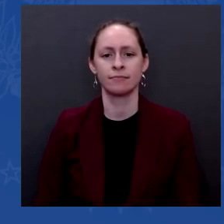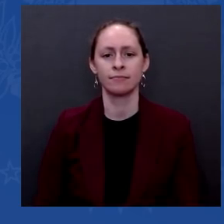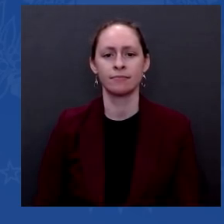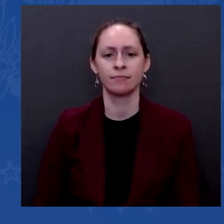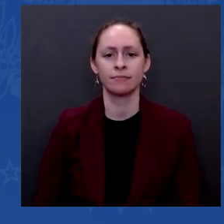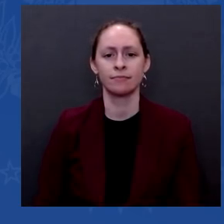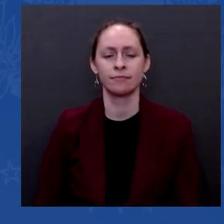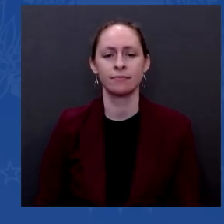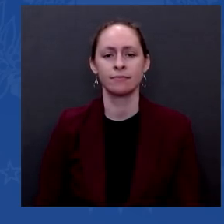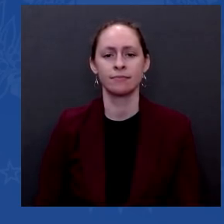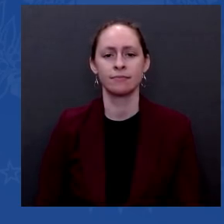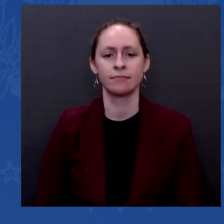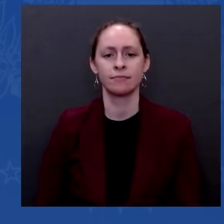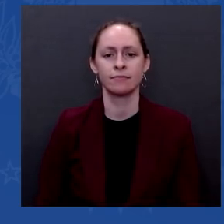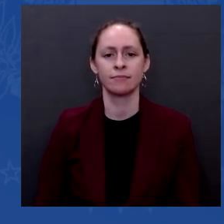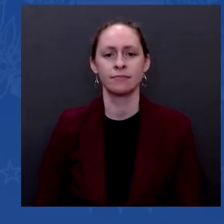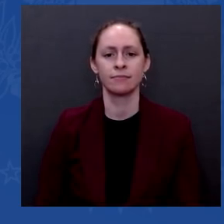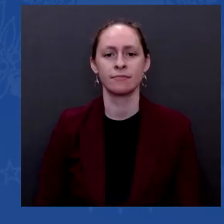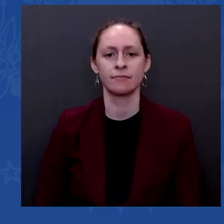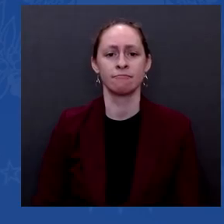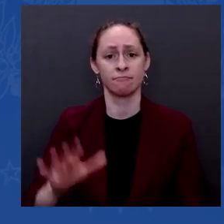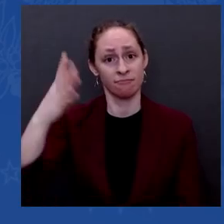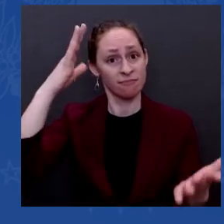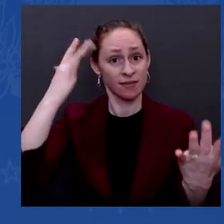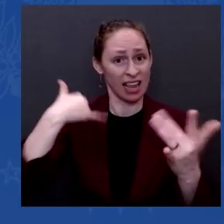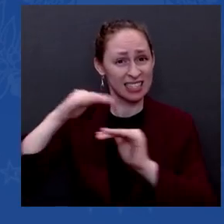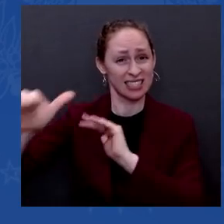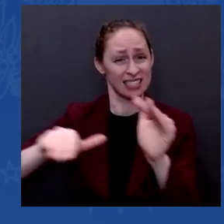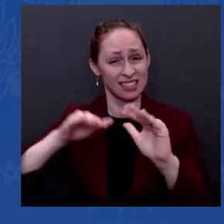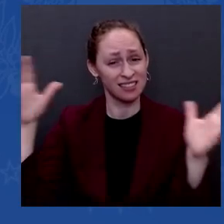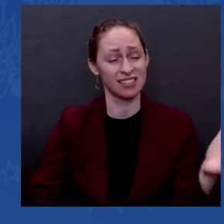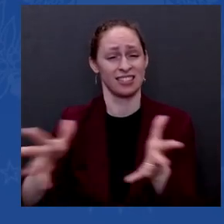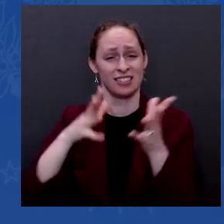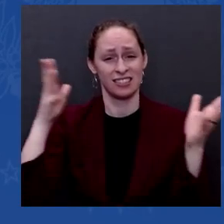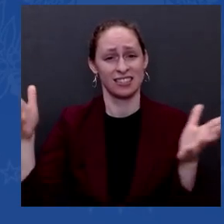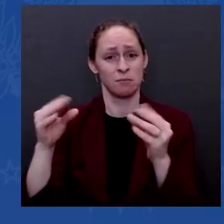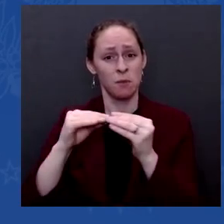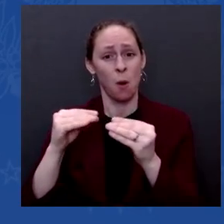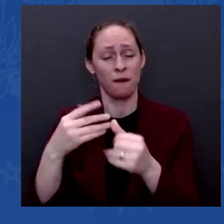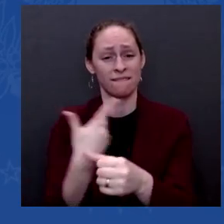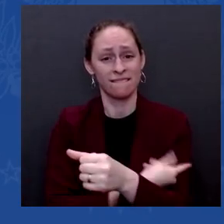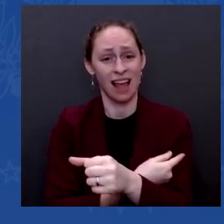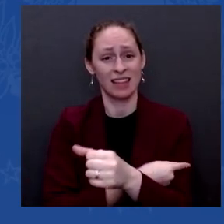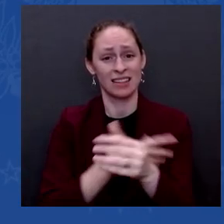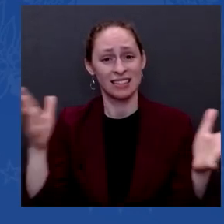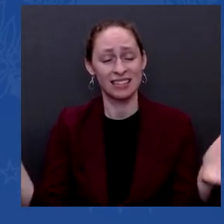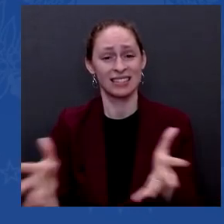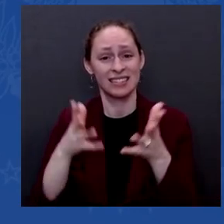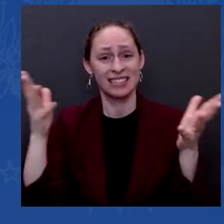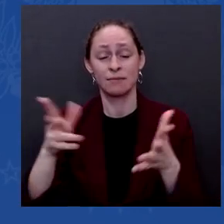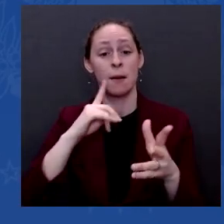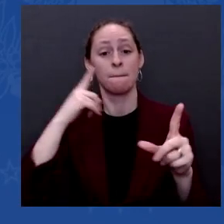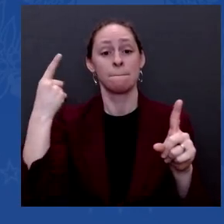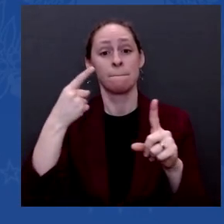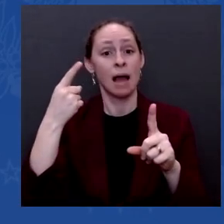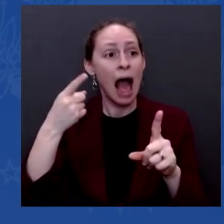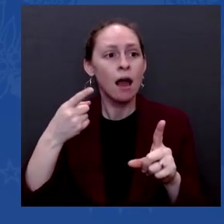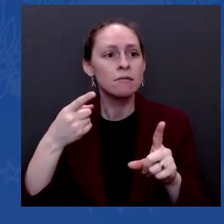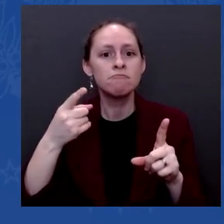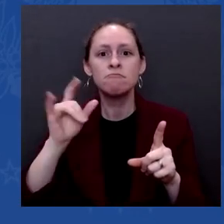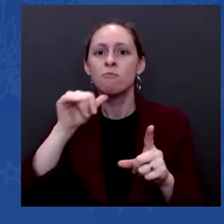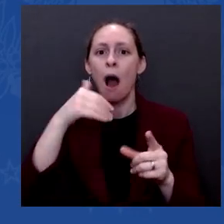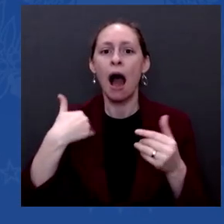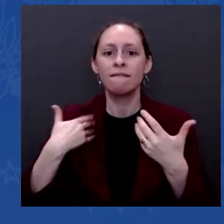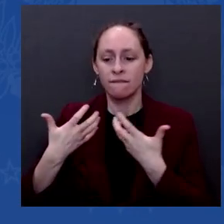what? They didn't have the machinery to be able to do it. So I physically went to Michigan, stood there in a